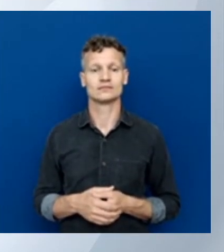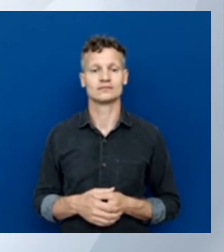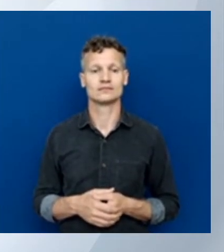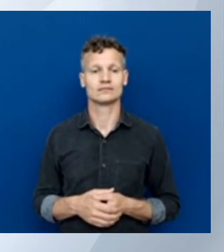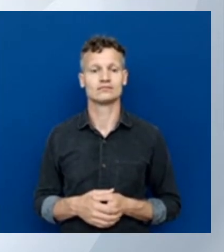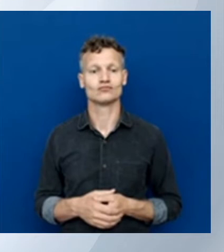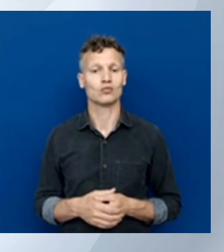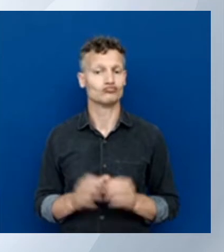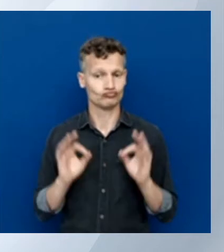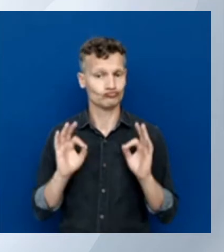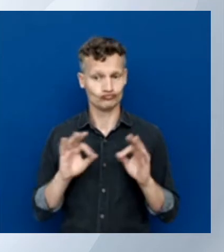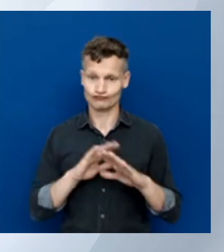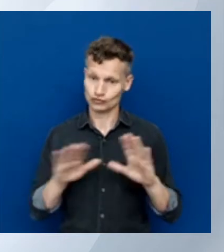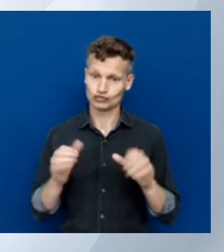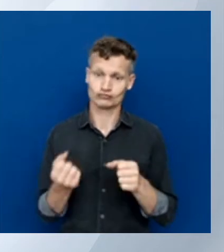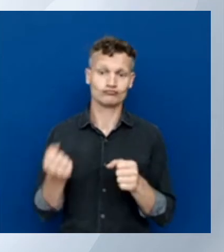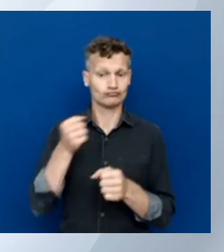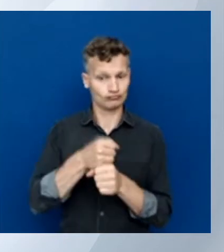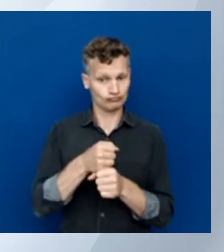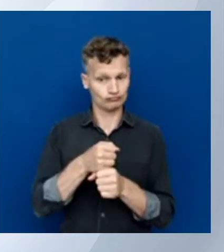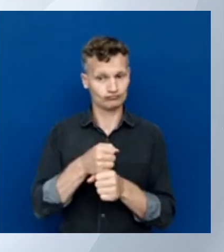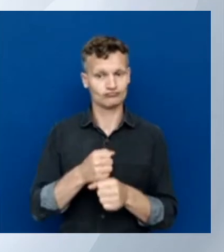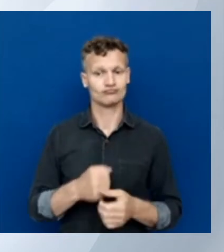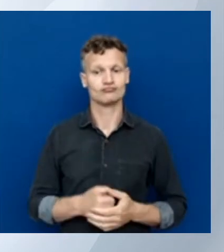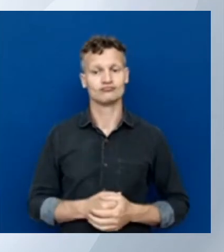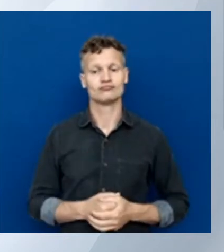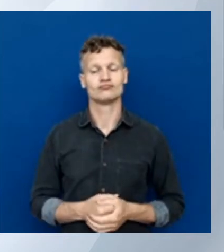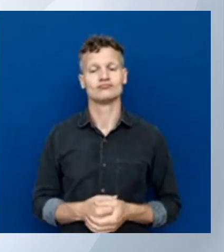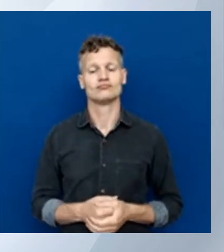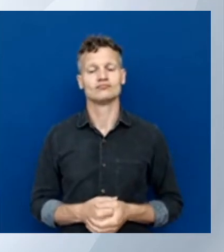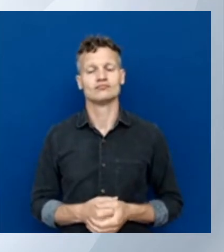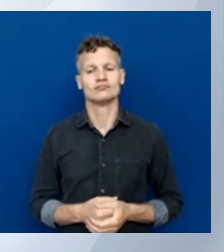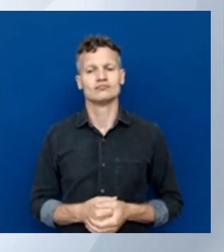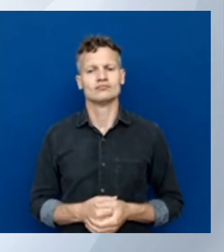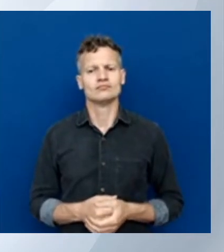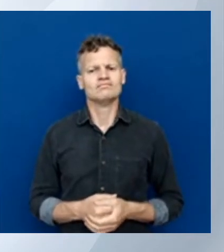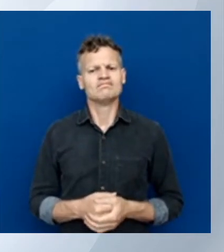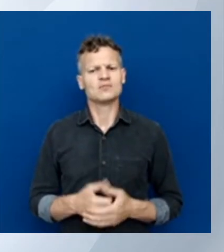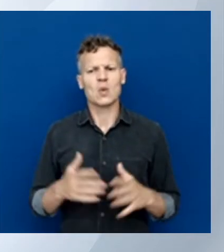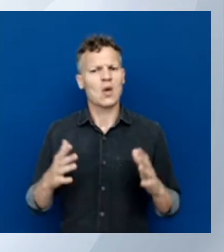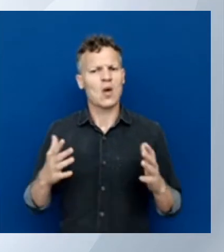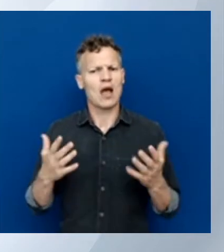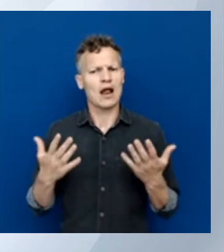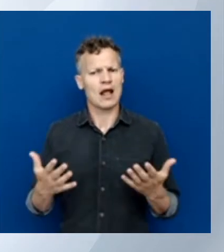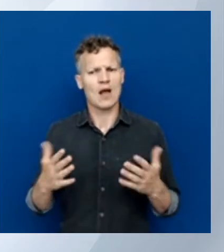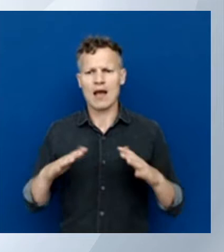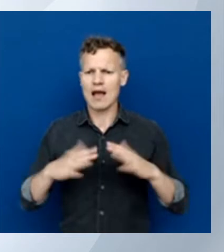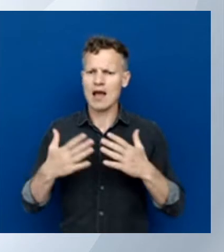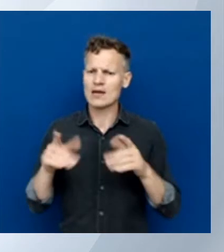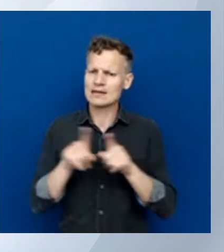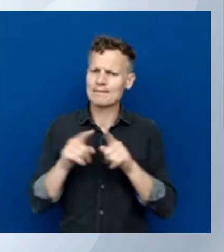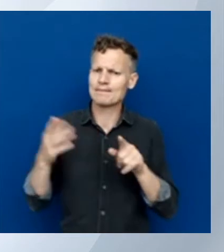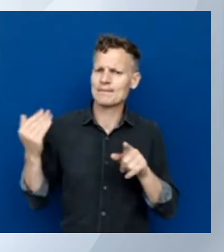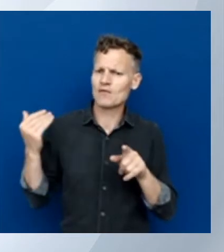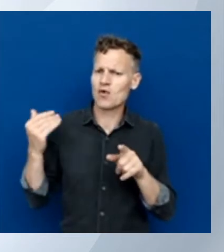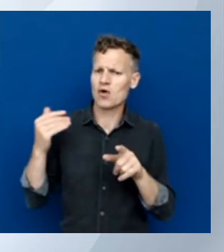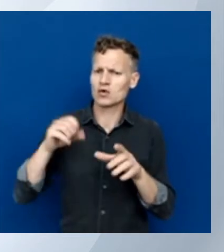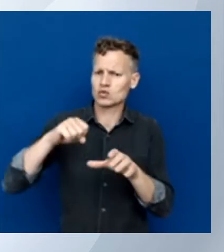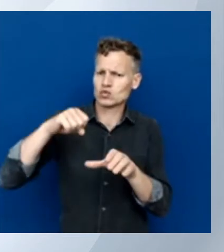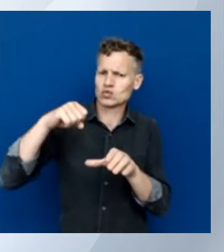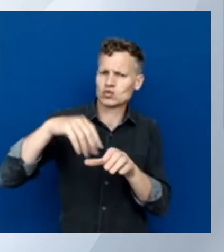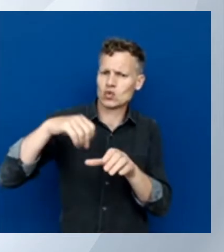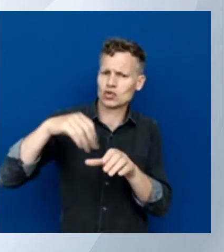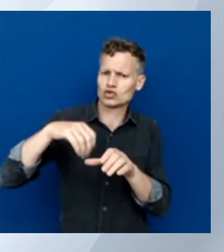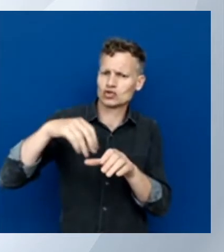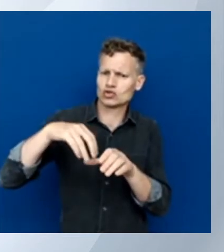So now how would that go if I want to create that storage account like we did before? Let's just see what options